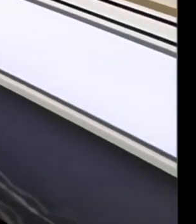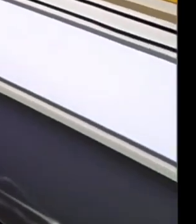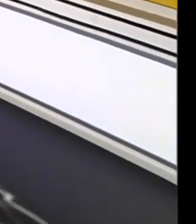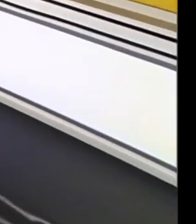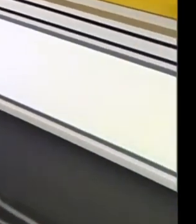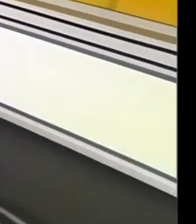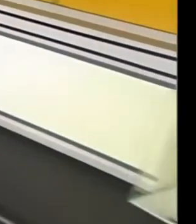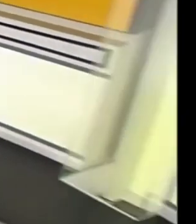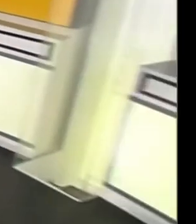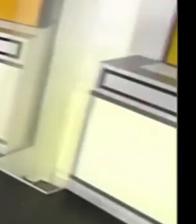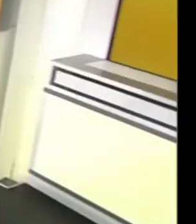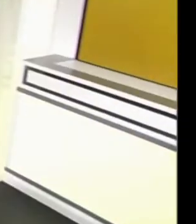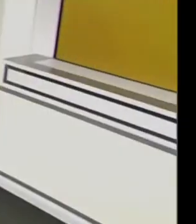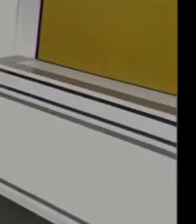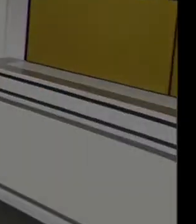back.